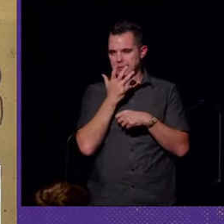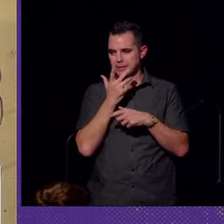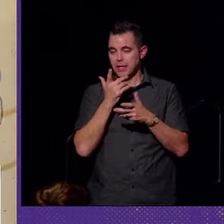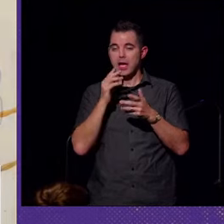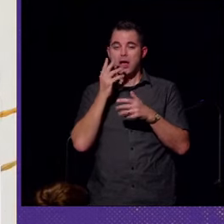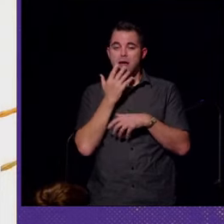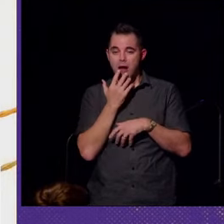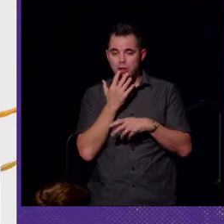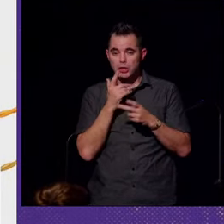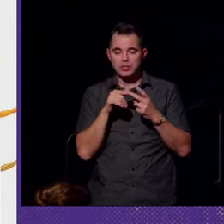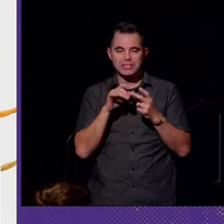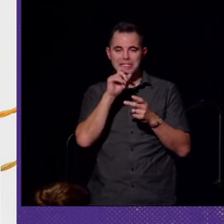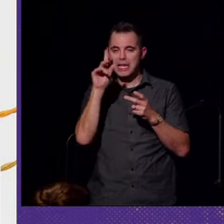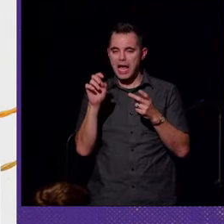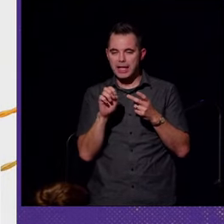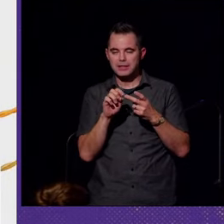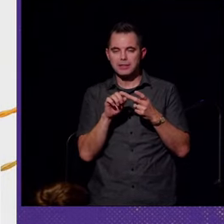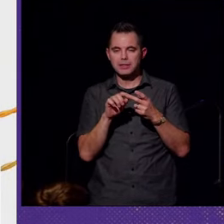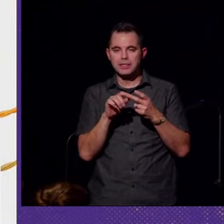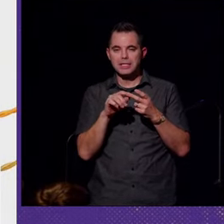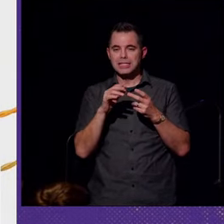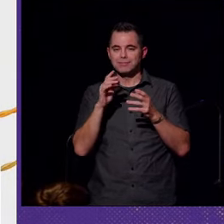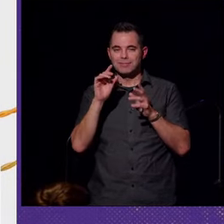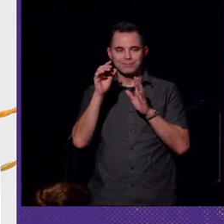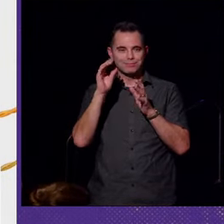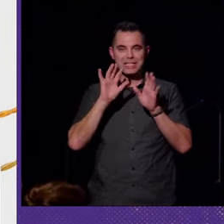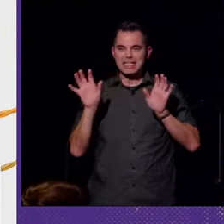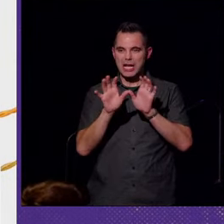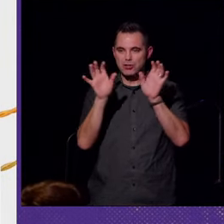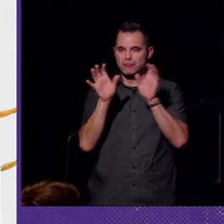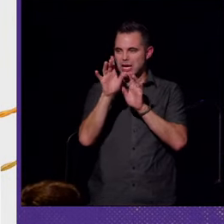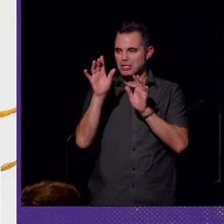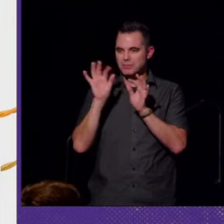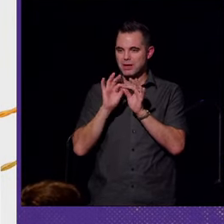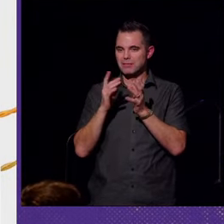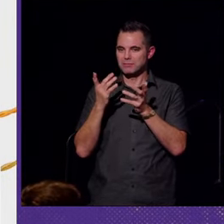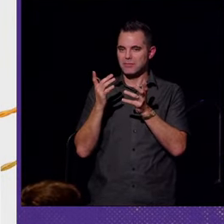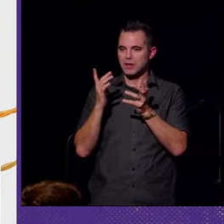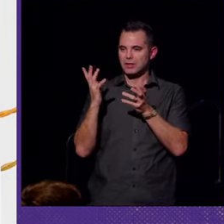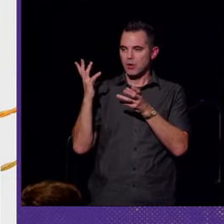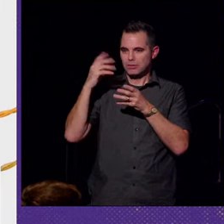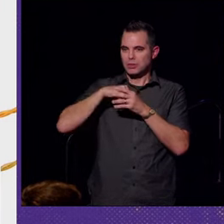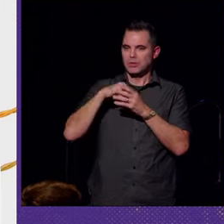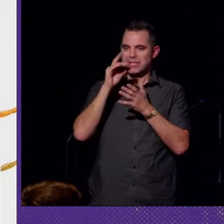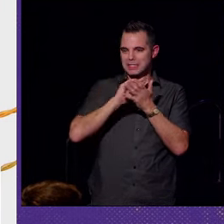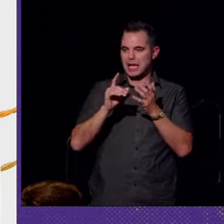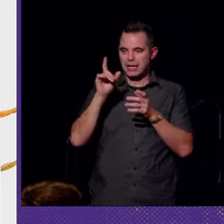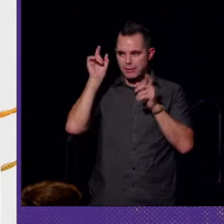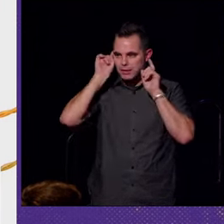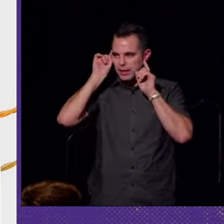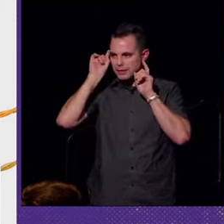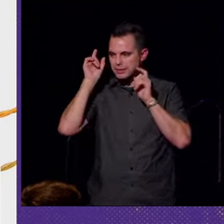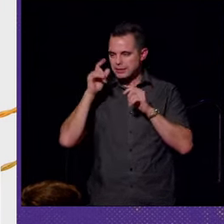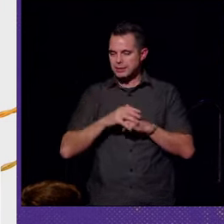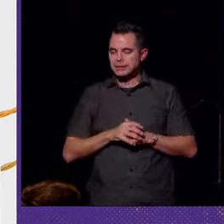Colors, style, decoration encompass the design of hearing aids.